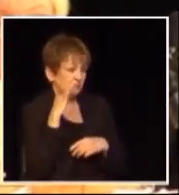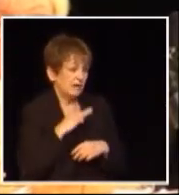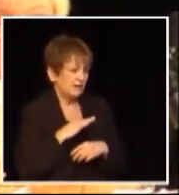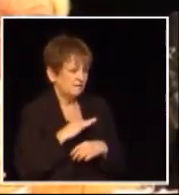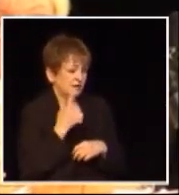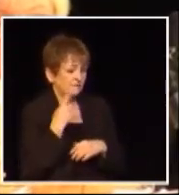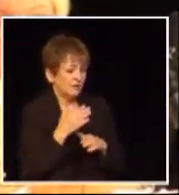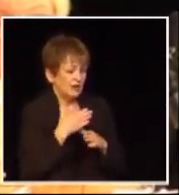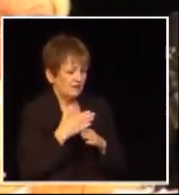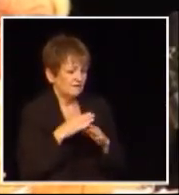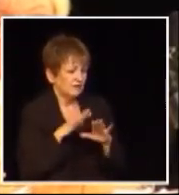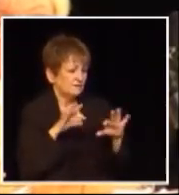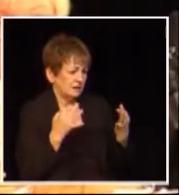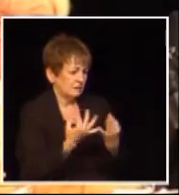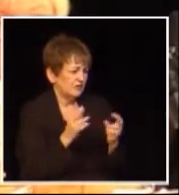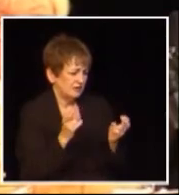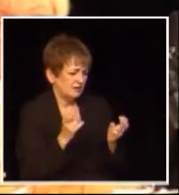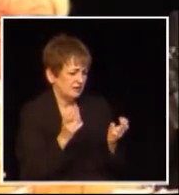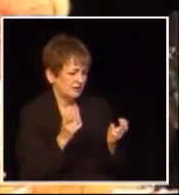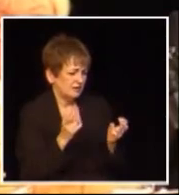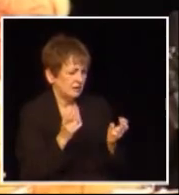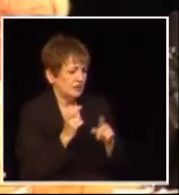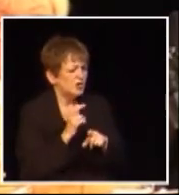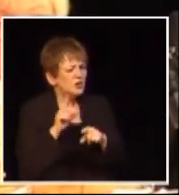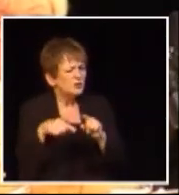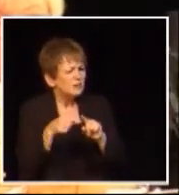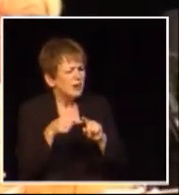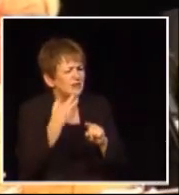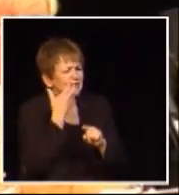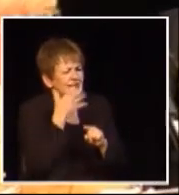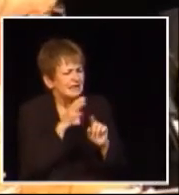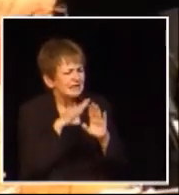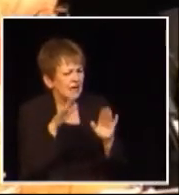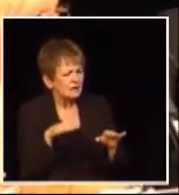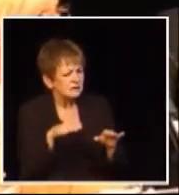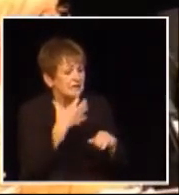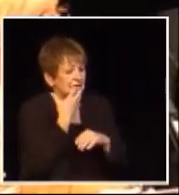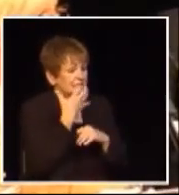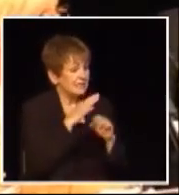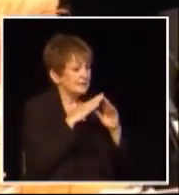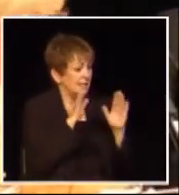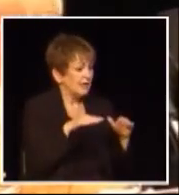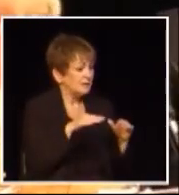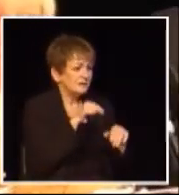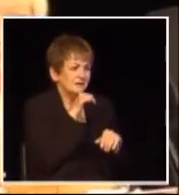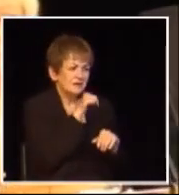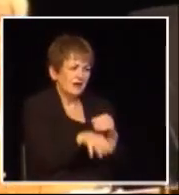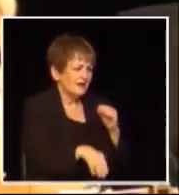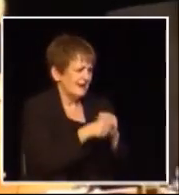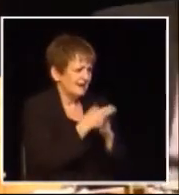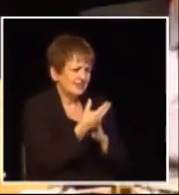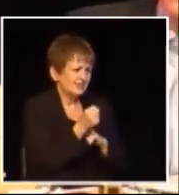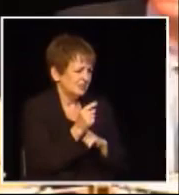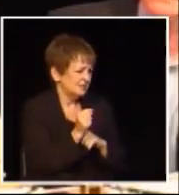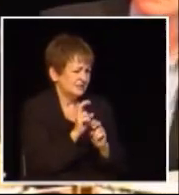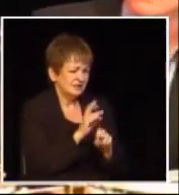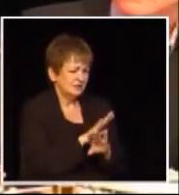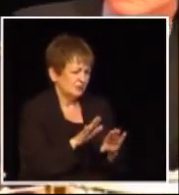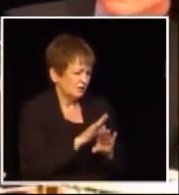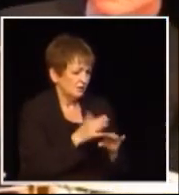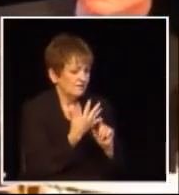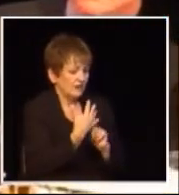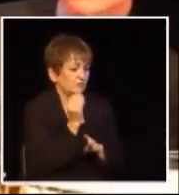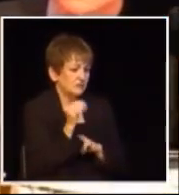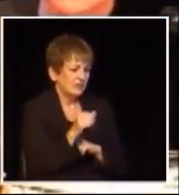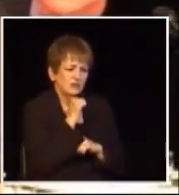benefits the average family okay heating is not residential heating is not subject